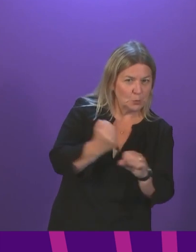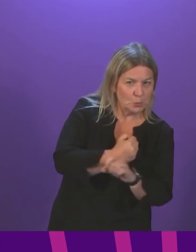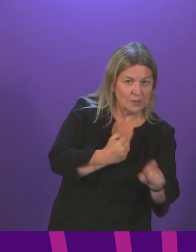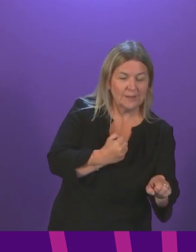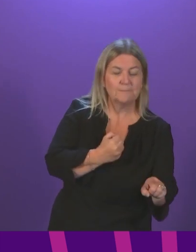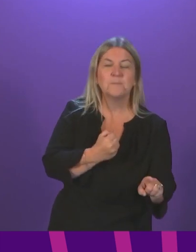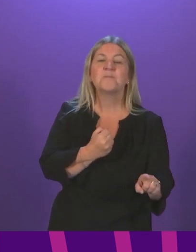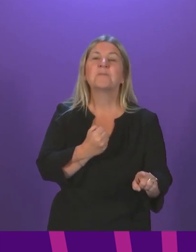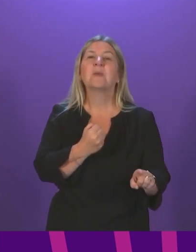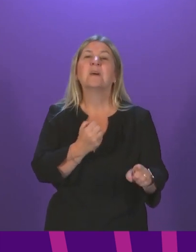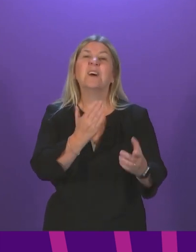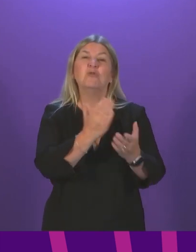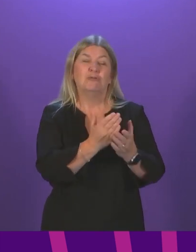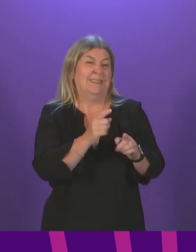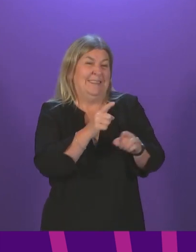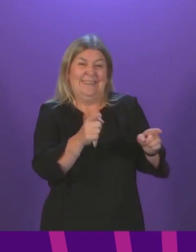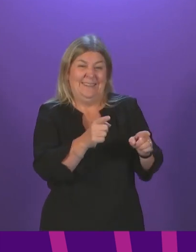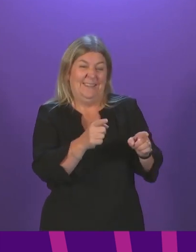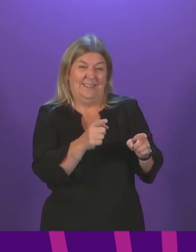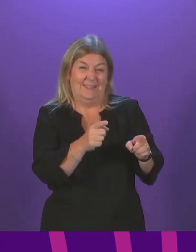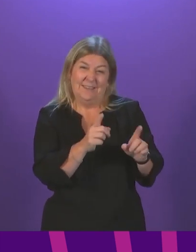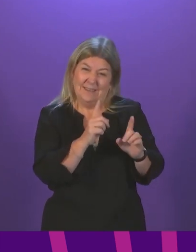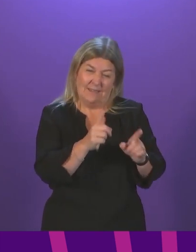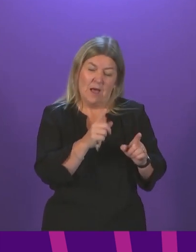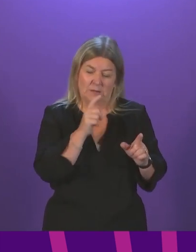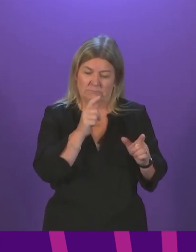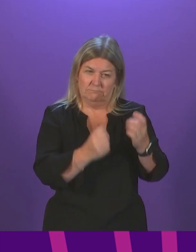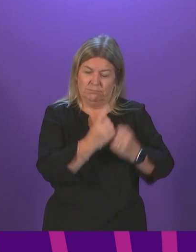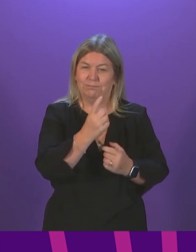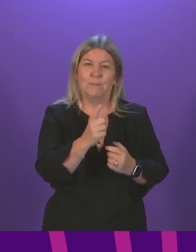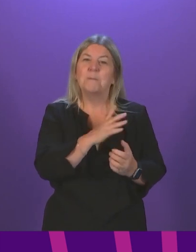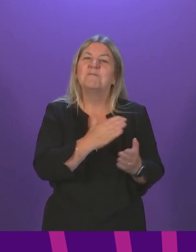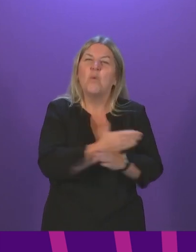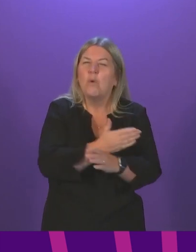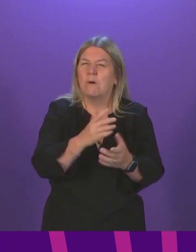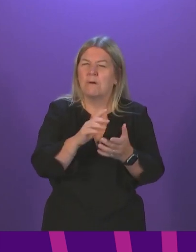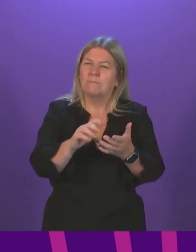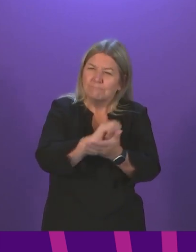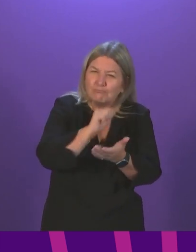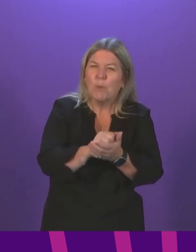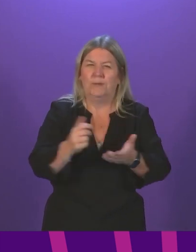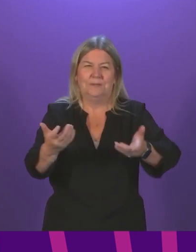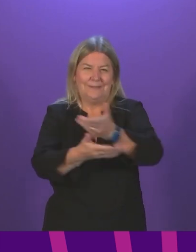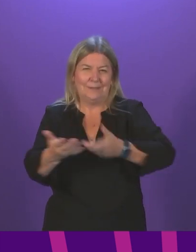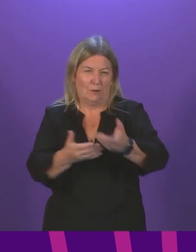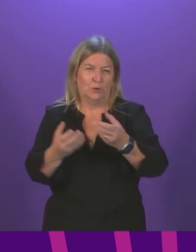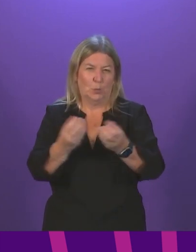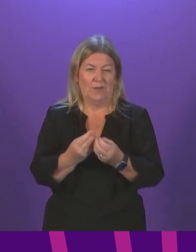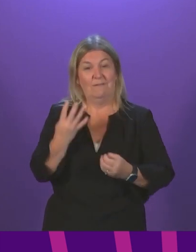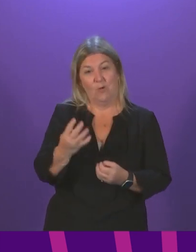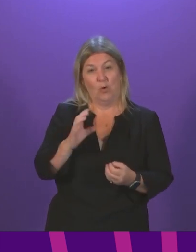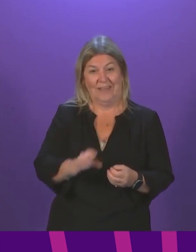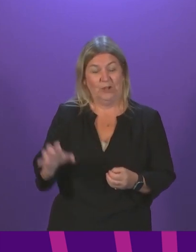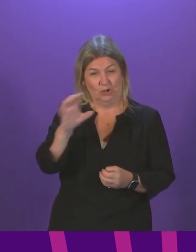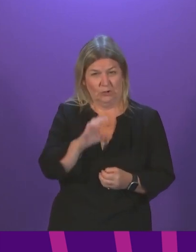speculation is happening before these intentions have been properly discussed with counterparts in the devolved administrations. We do want to work in a Four Nations